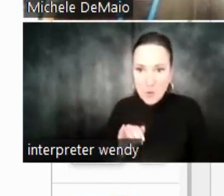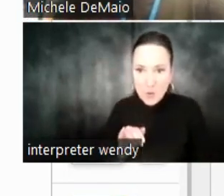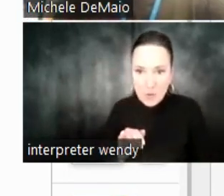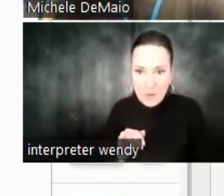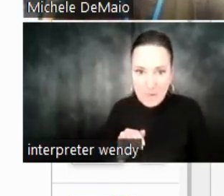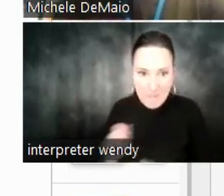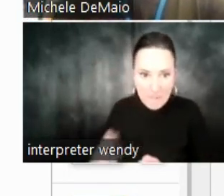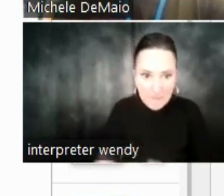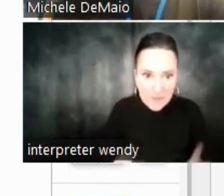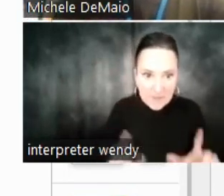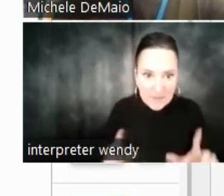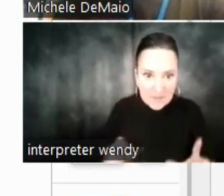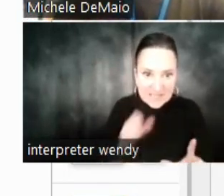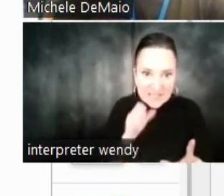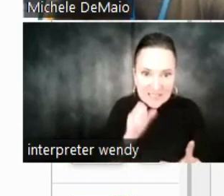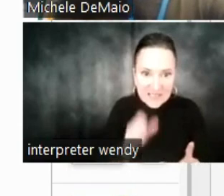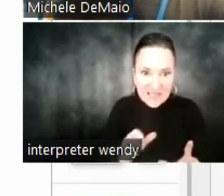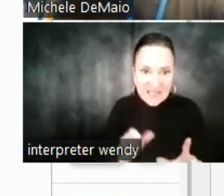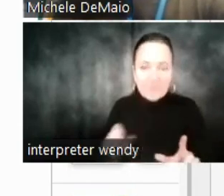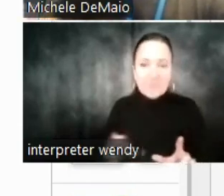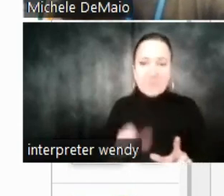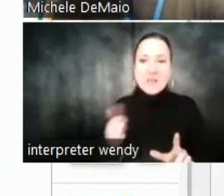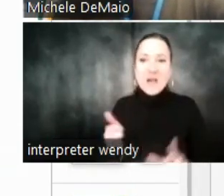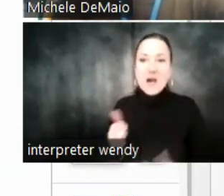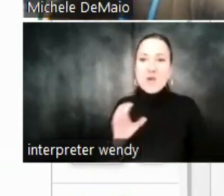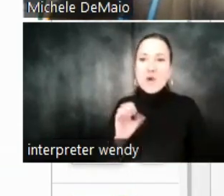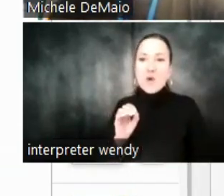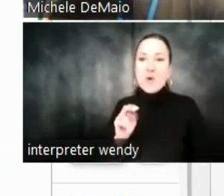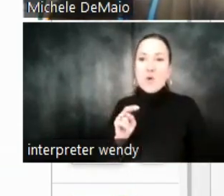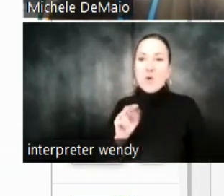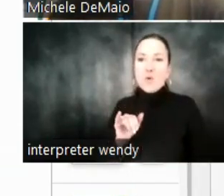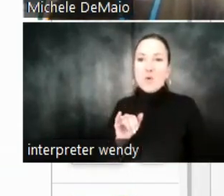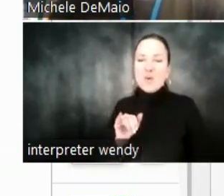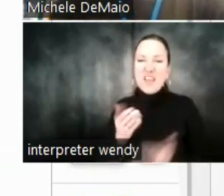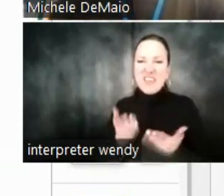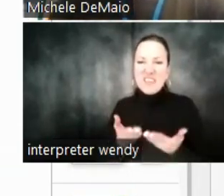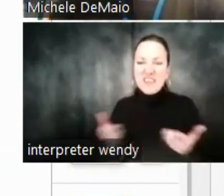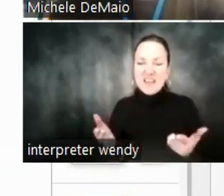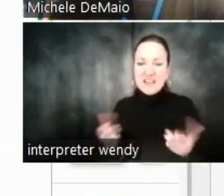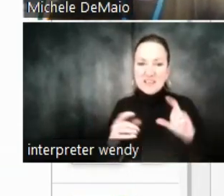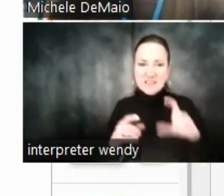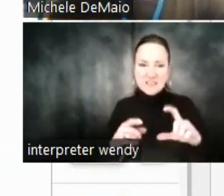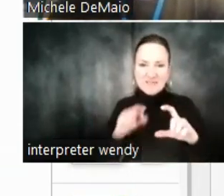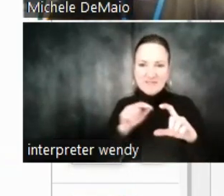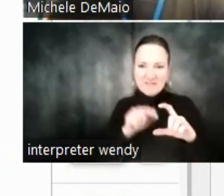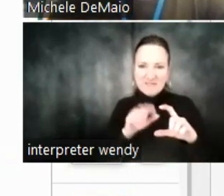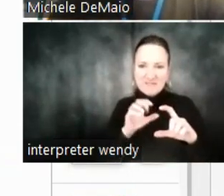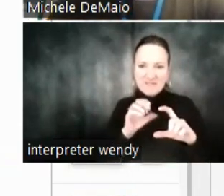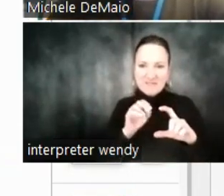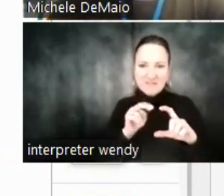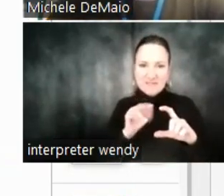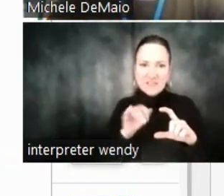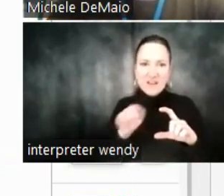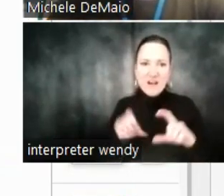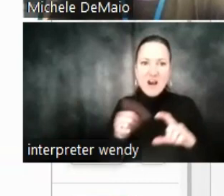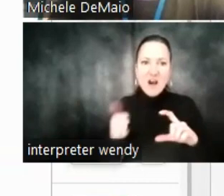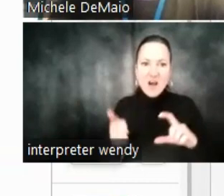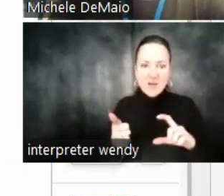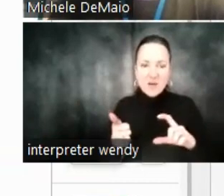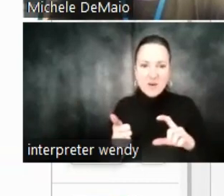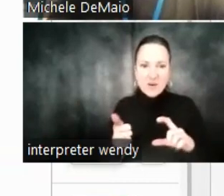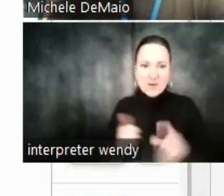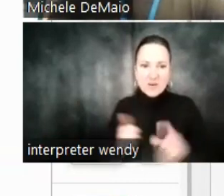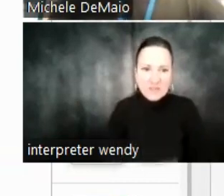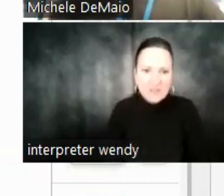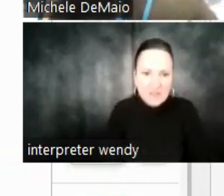popping up, which is not, is they'd have other Uni products appearing within these display placements. There's also would be one right around where your cursor is right now, Danny, right